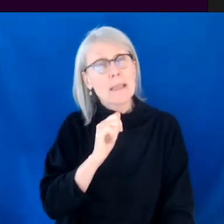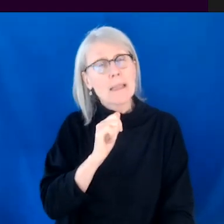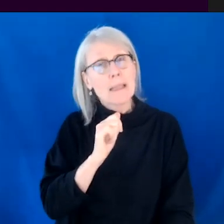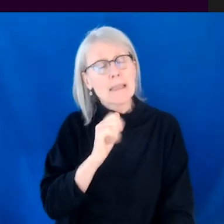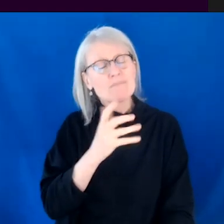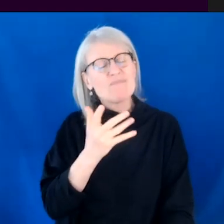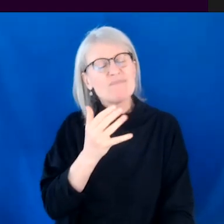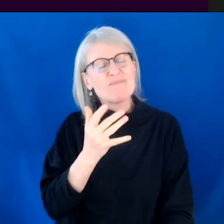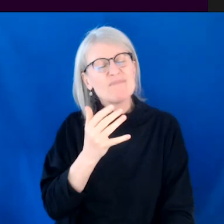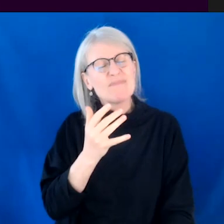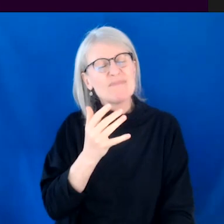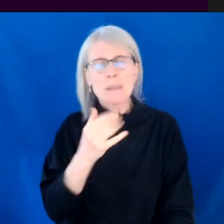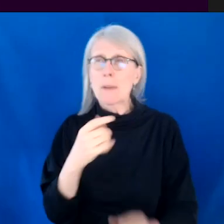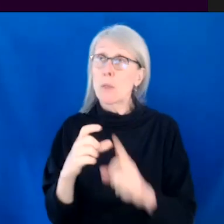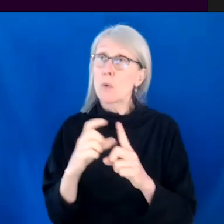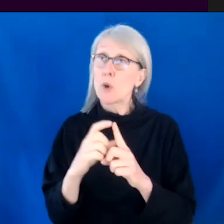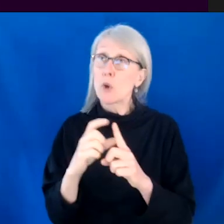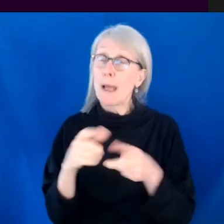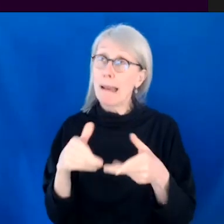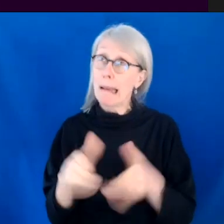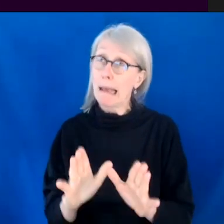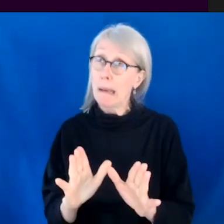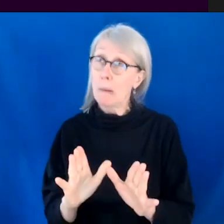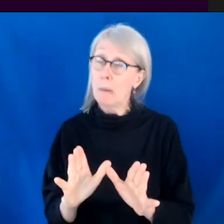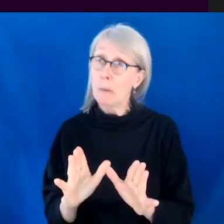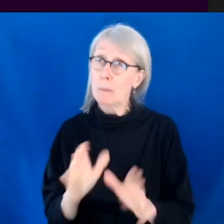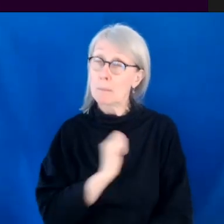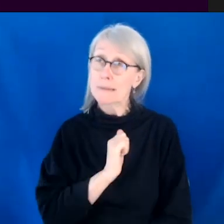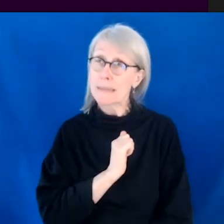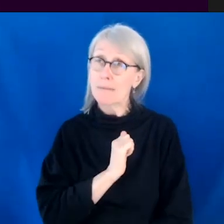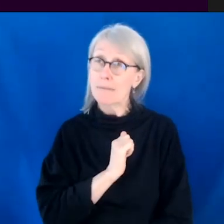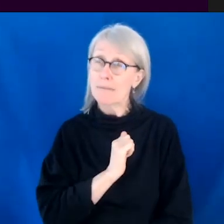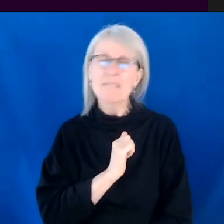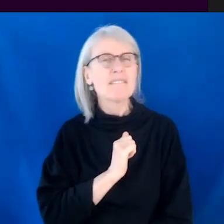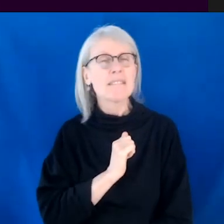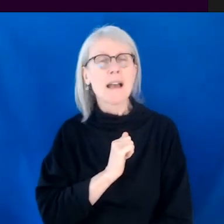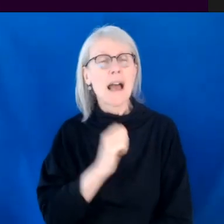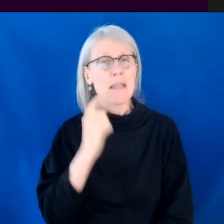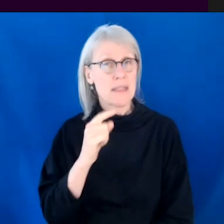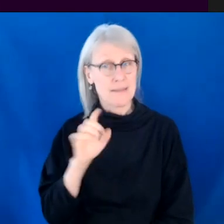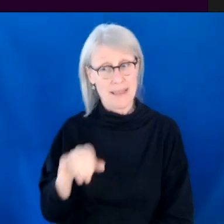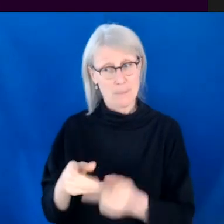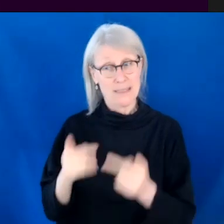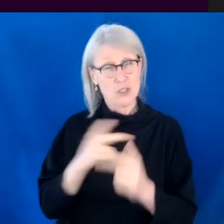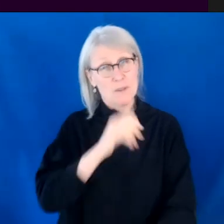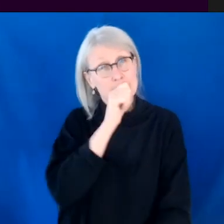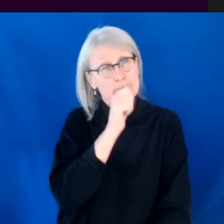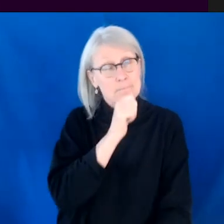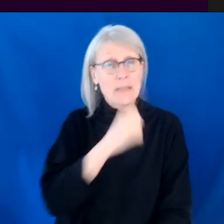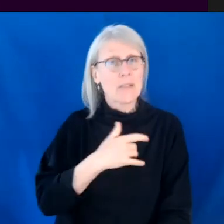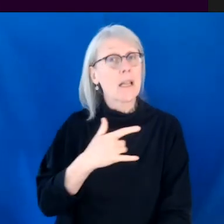I'm like questioning my use of the word allow myself, but I think I was a kind of, I was like bullied in this situation